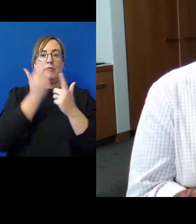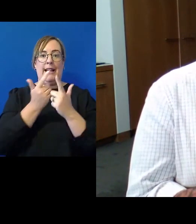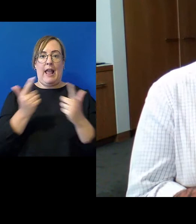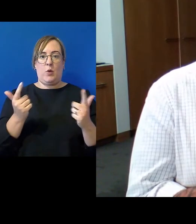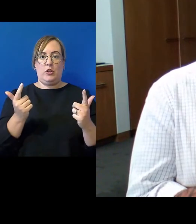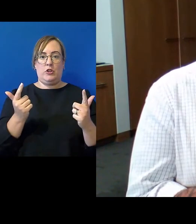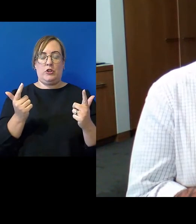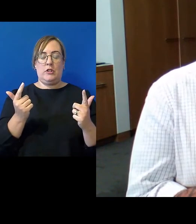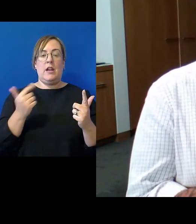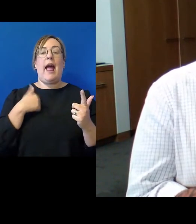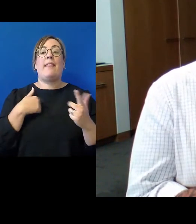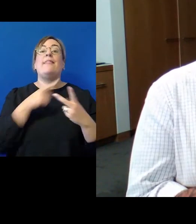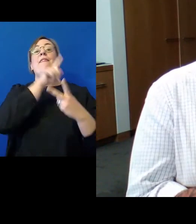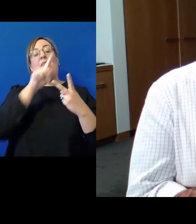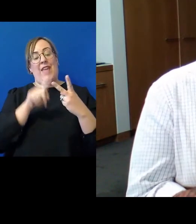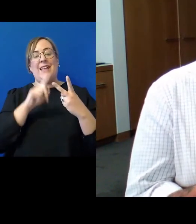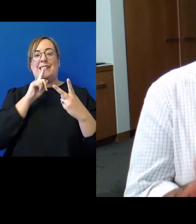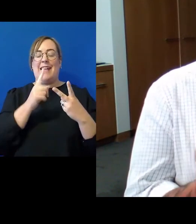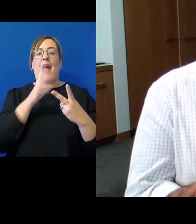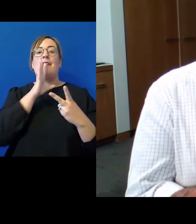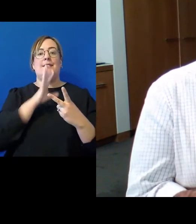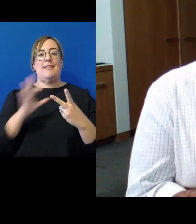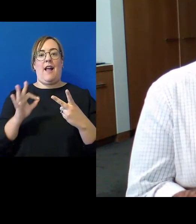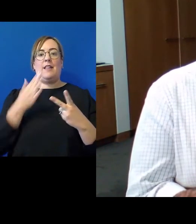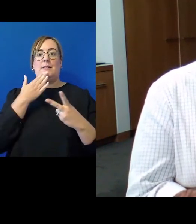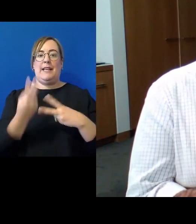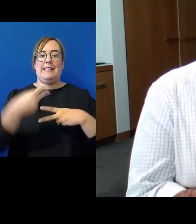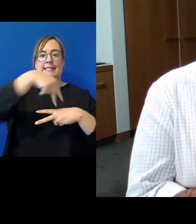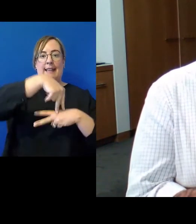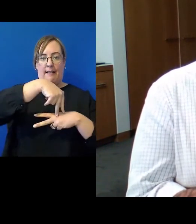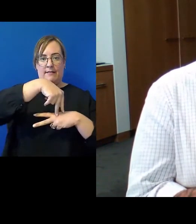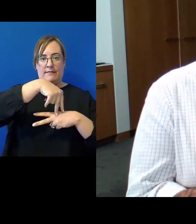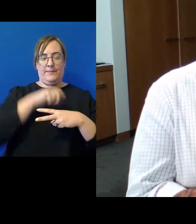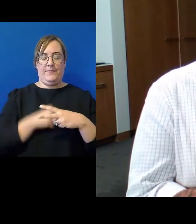or stand for their honour the judge